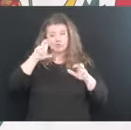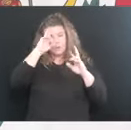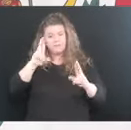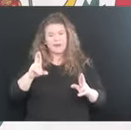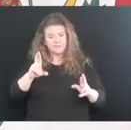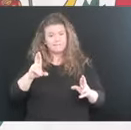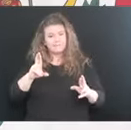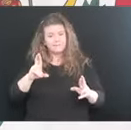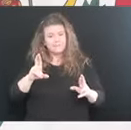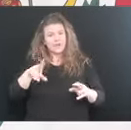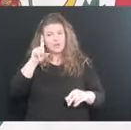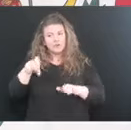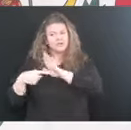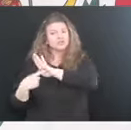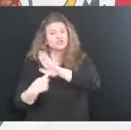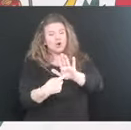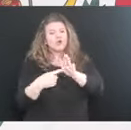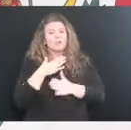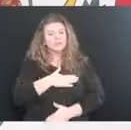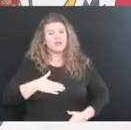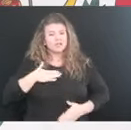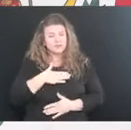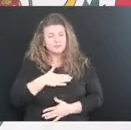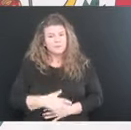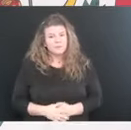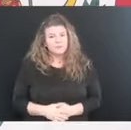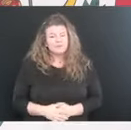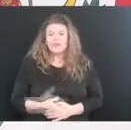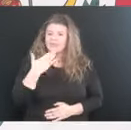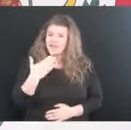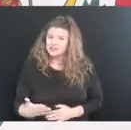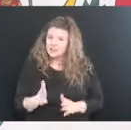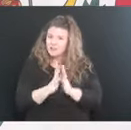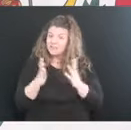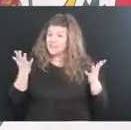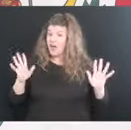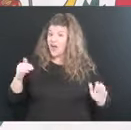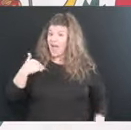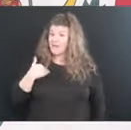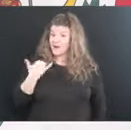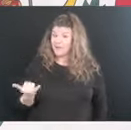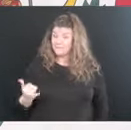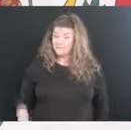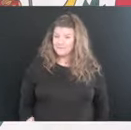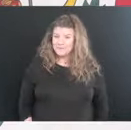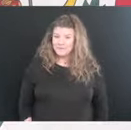and you should show your appreciation. Thank you so much. That's all I got right now.